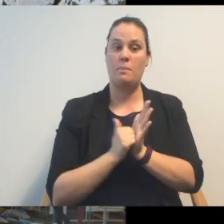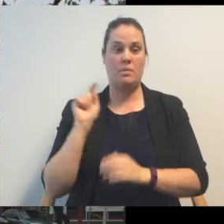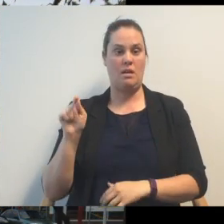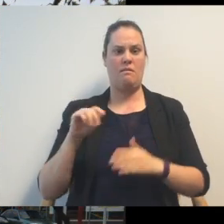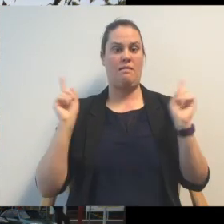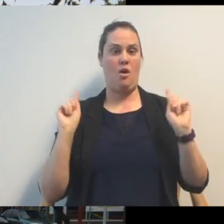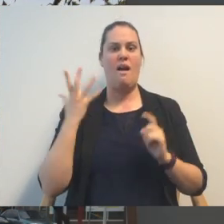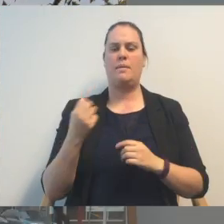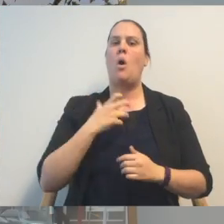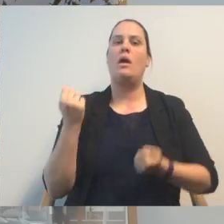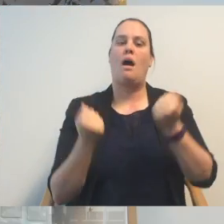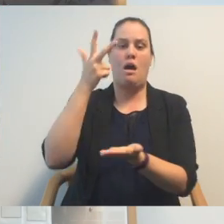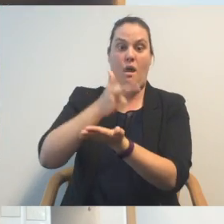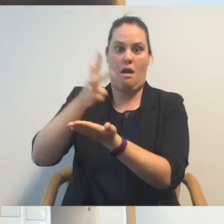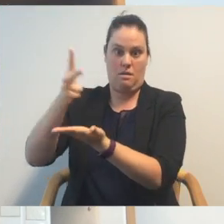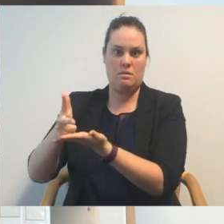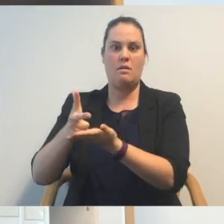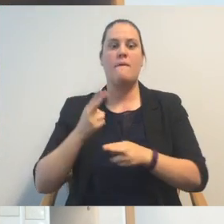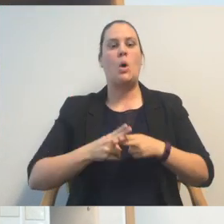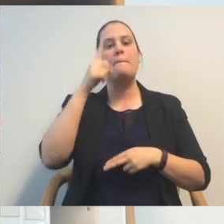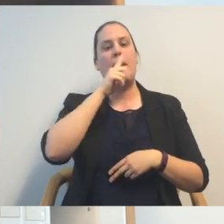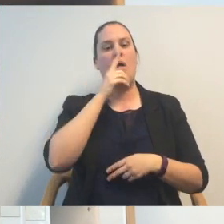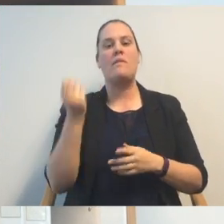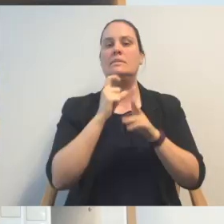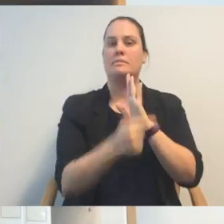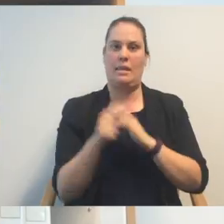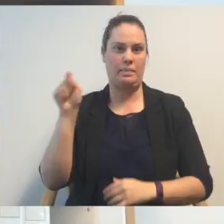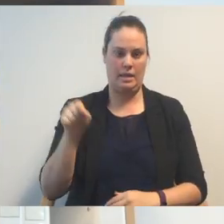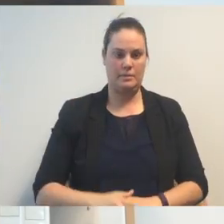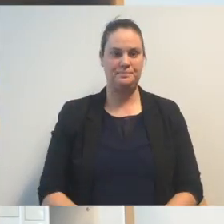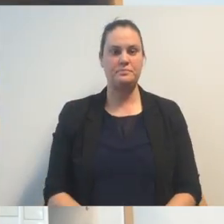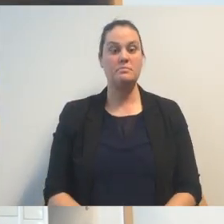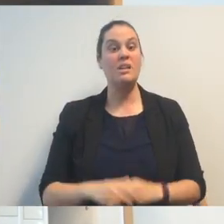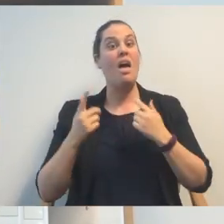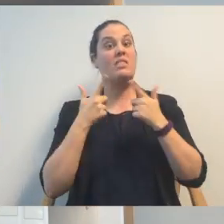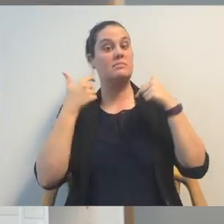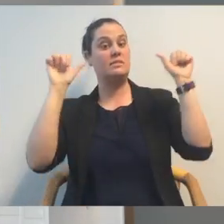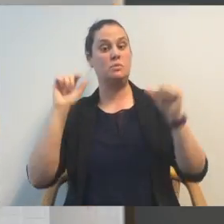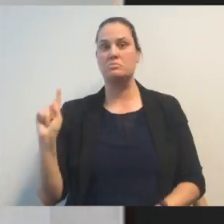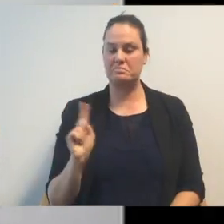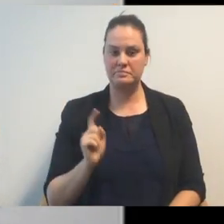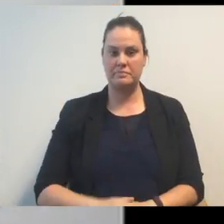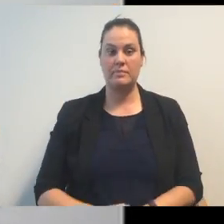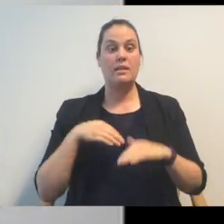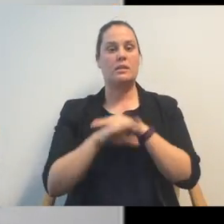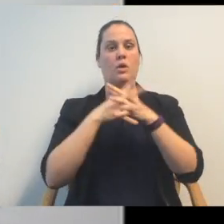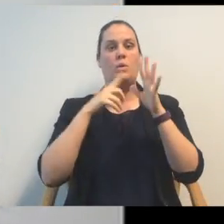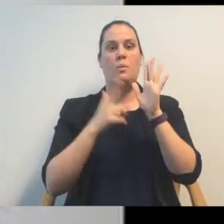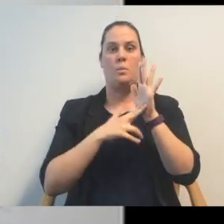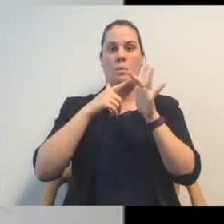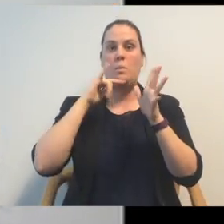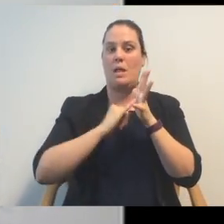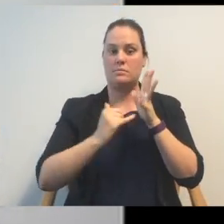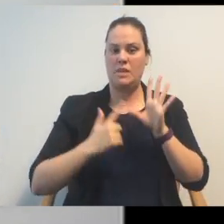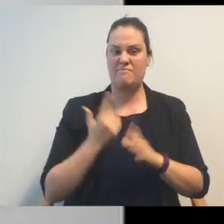Chisholm Shops, about getting a pedestrian refuge outside of the Trinity Christian School in